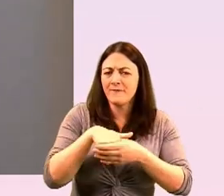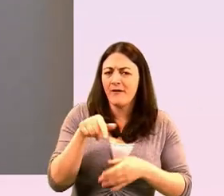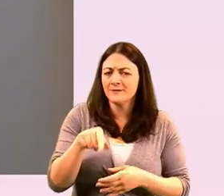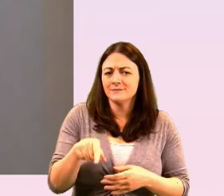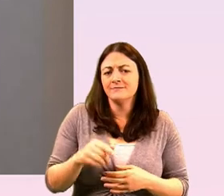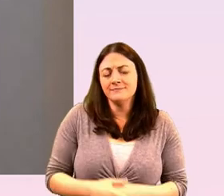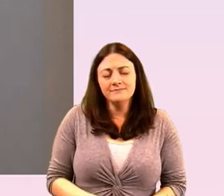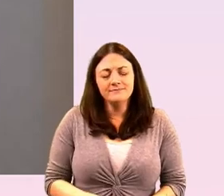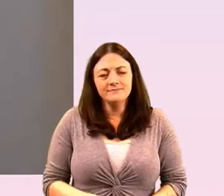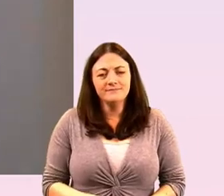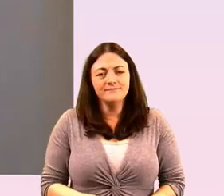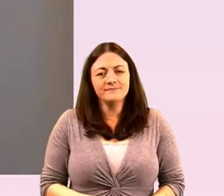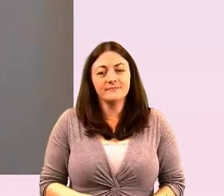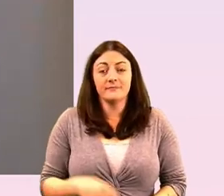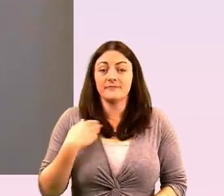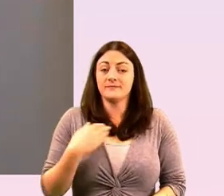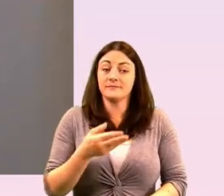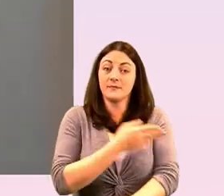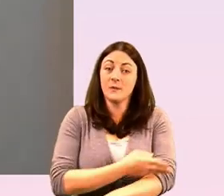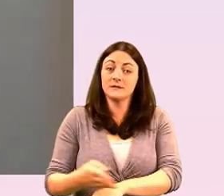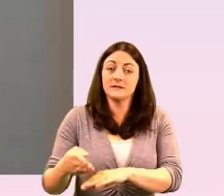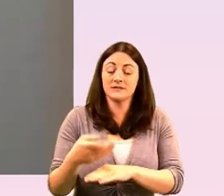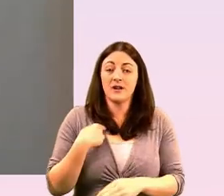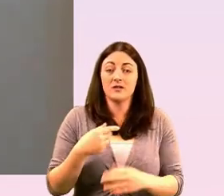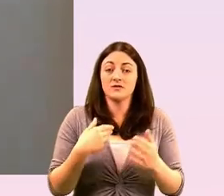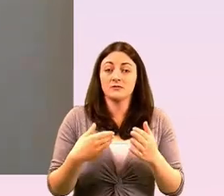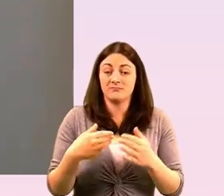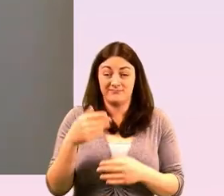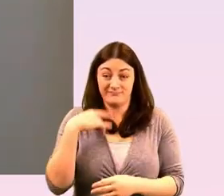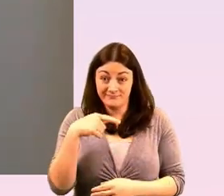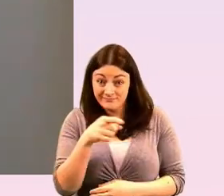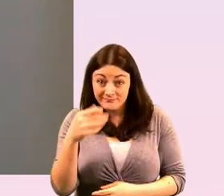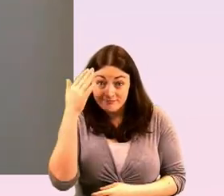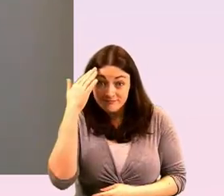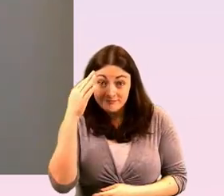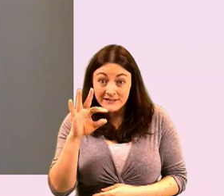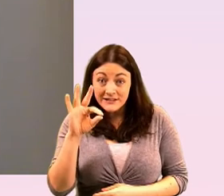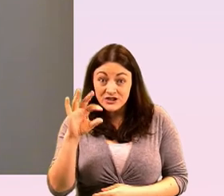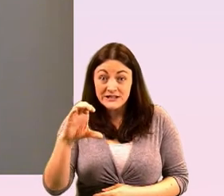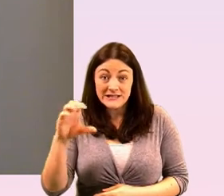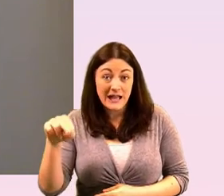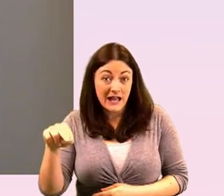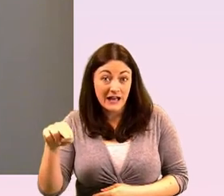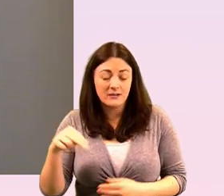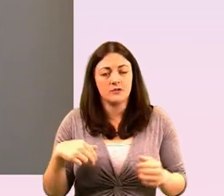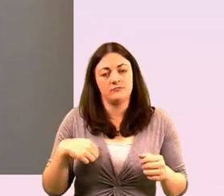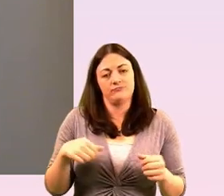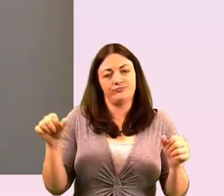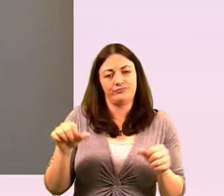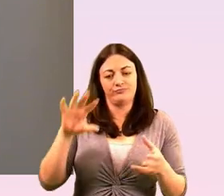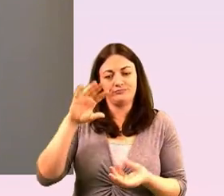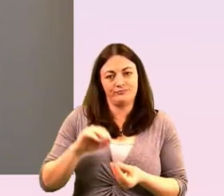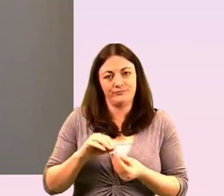and i guess i'll start by giving hopefully everyone knows gcn but just in case um gcn is ireland's national